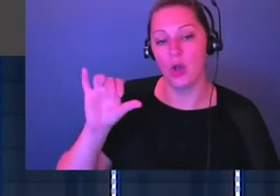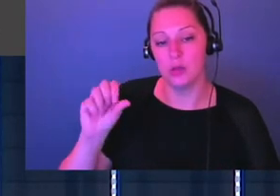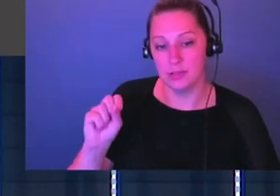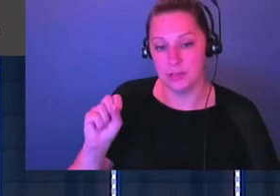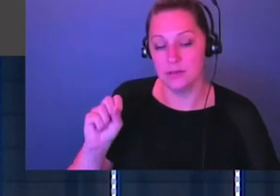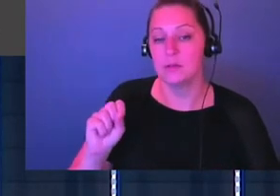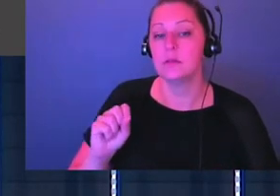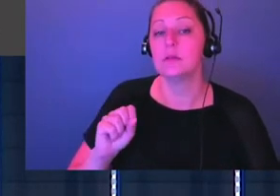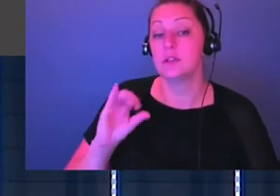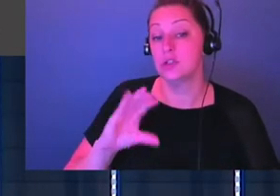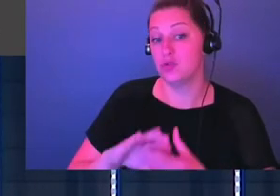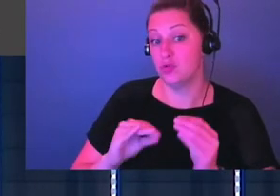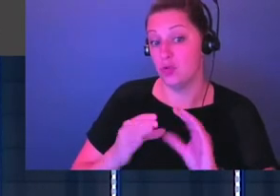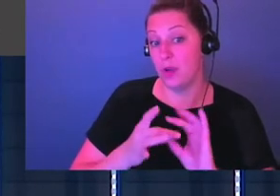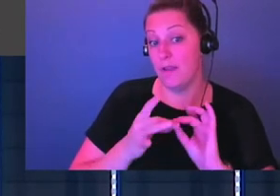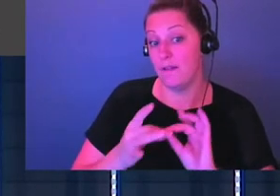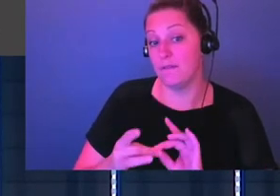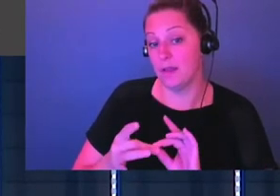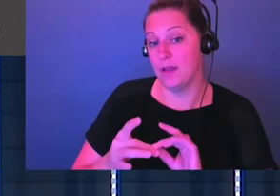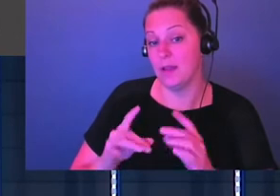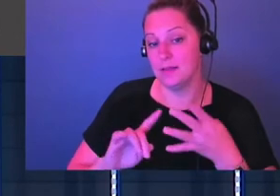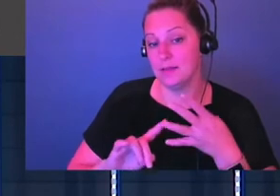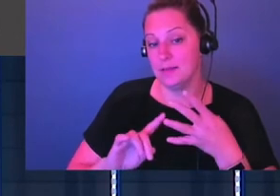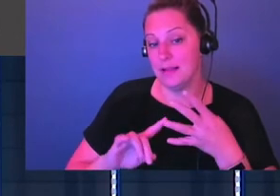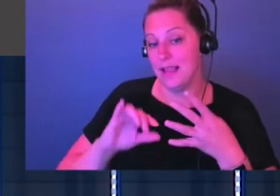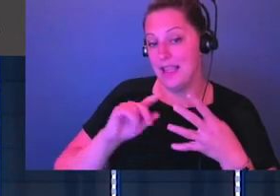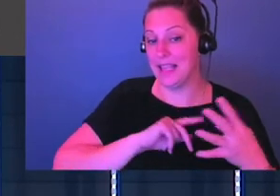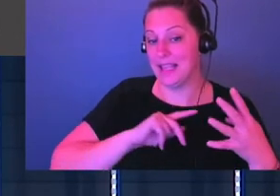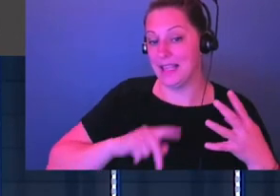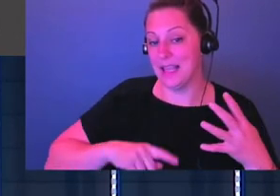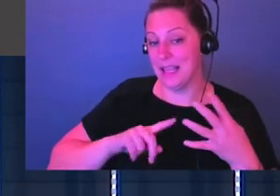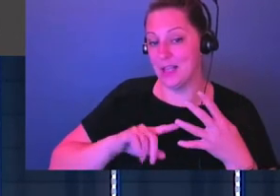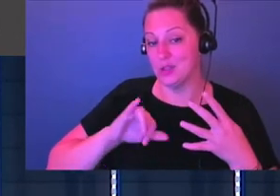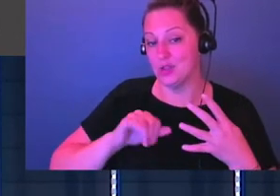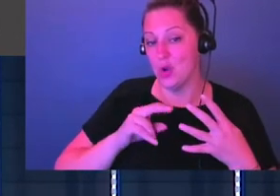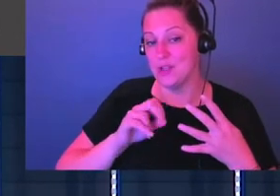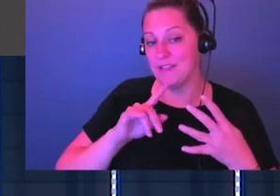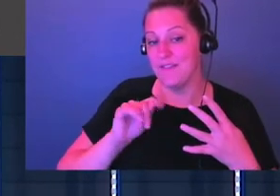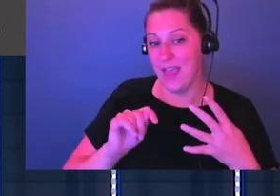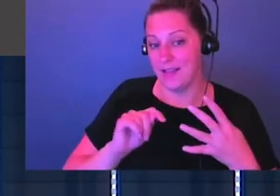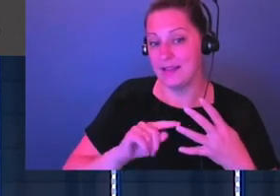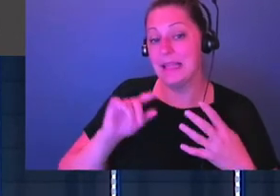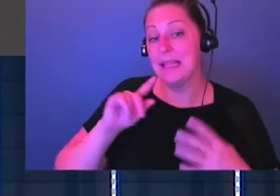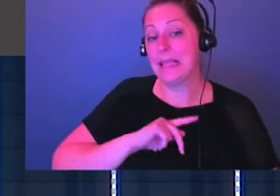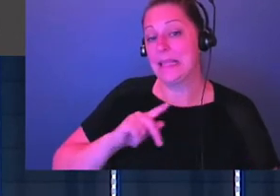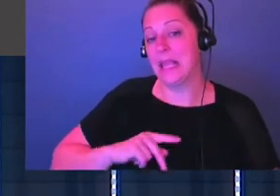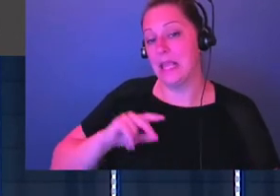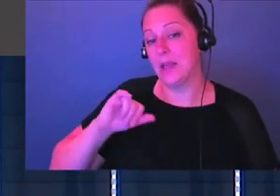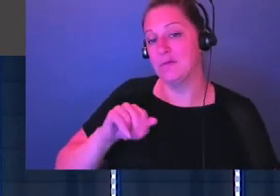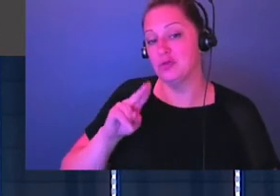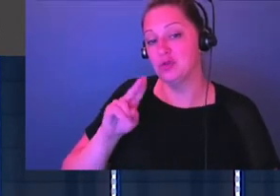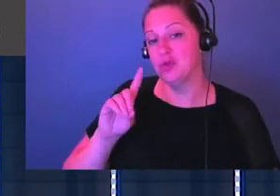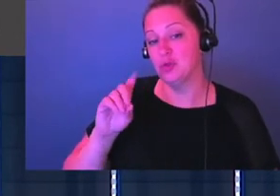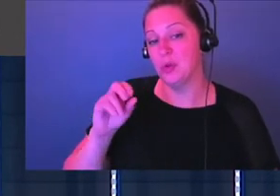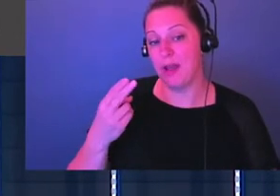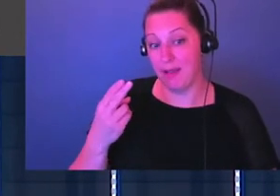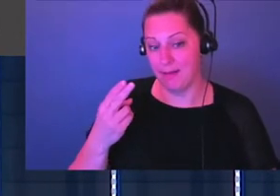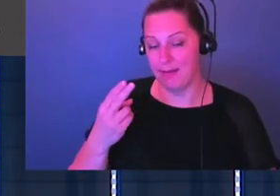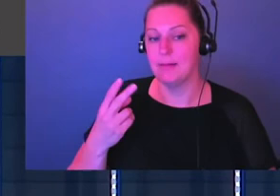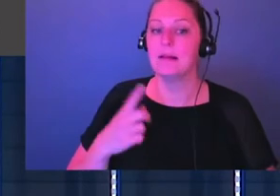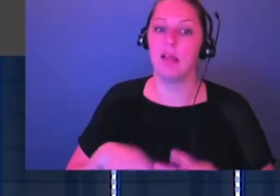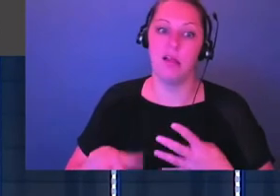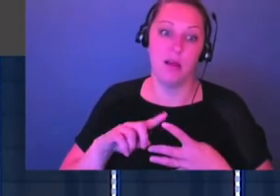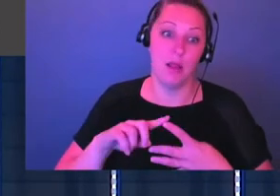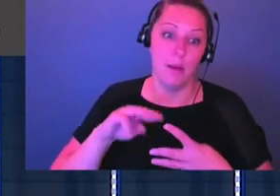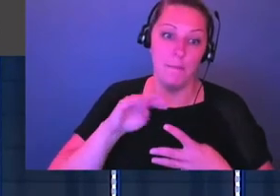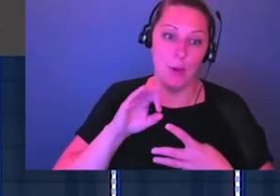So this story actually involves King Jehoshaphat again, okay? He's the king of Judah, right? And it also involves Moab again, those guys,